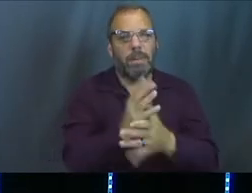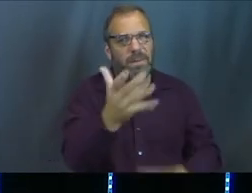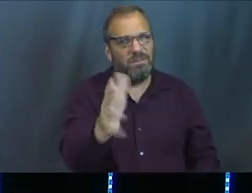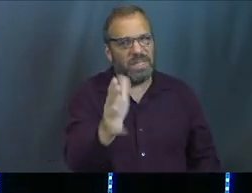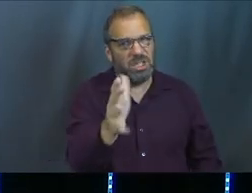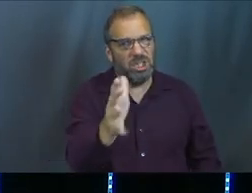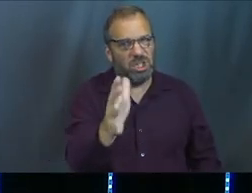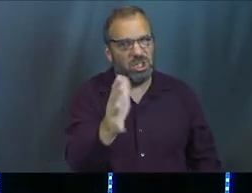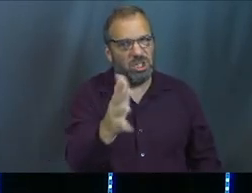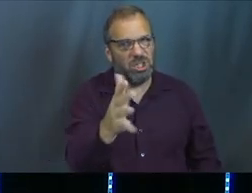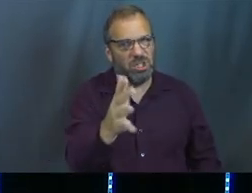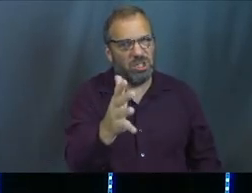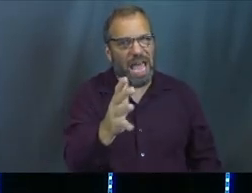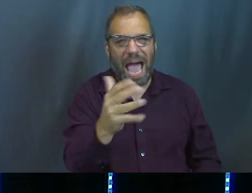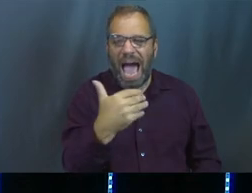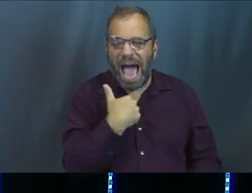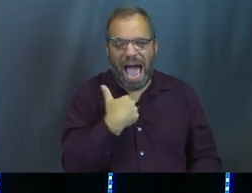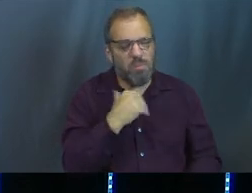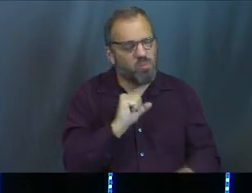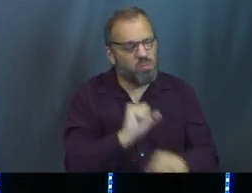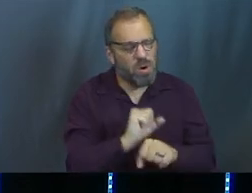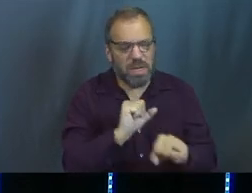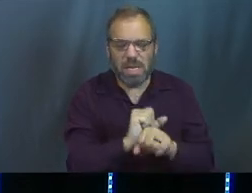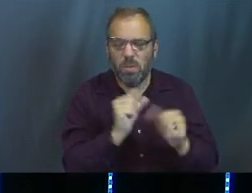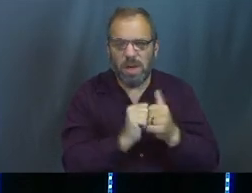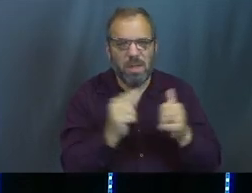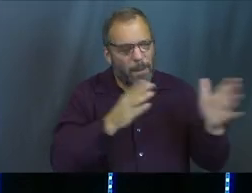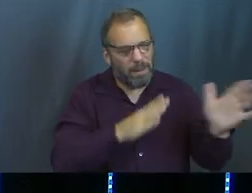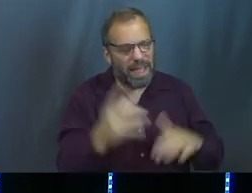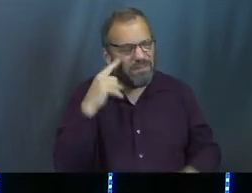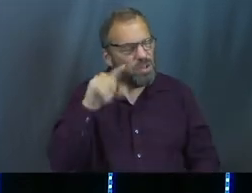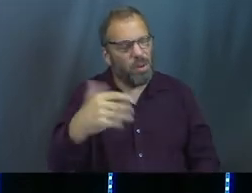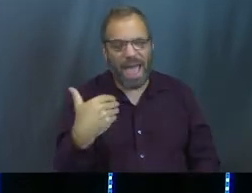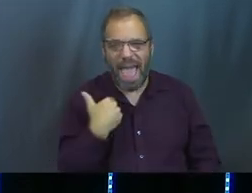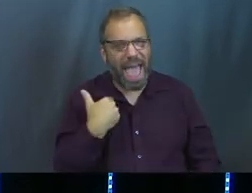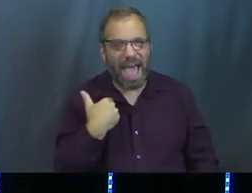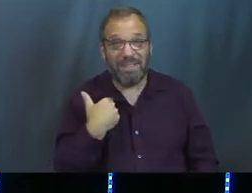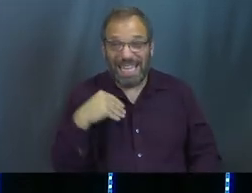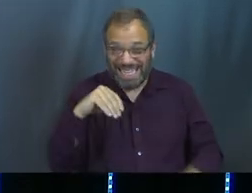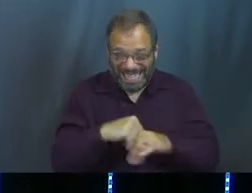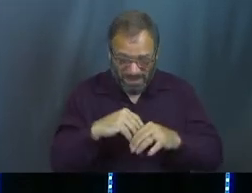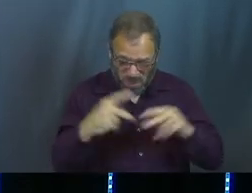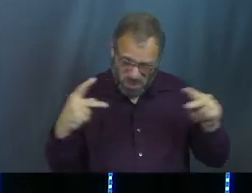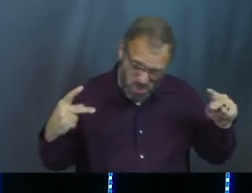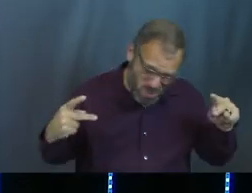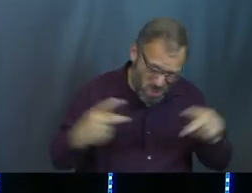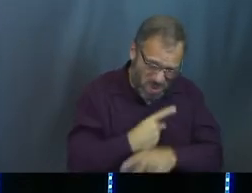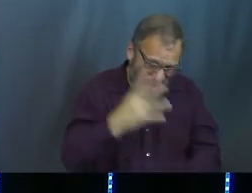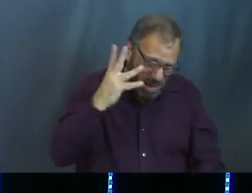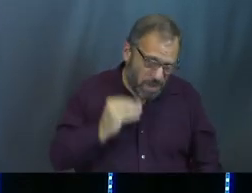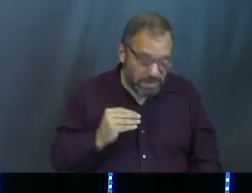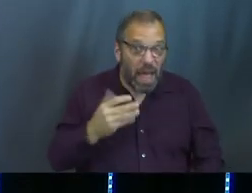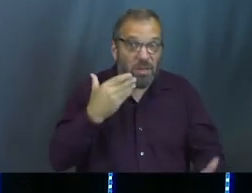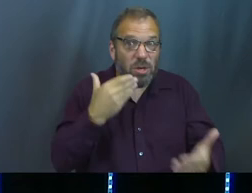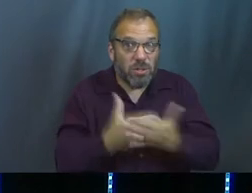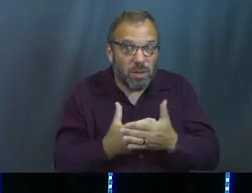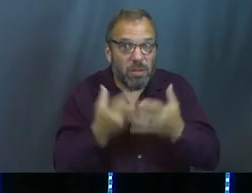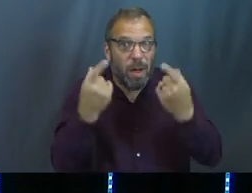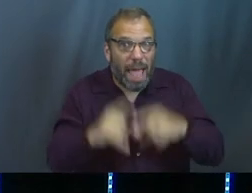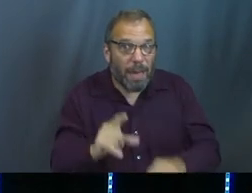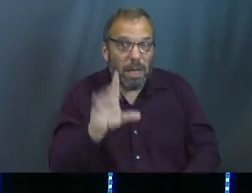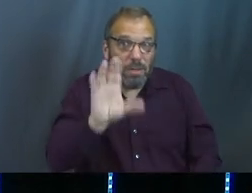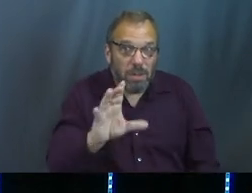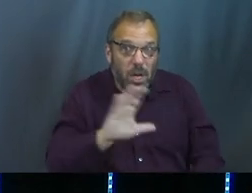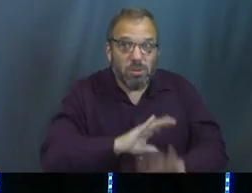that because I'm working right here. I've got growth for you here. I've got plans for you here. Even in the worst spots, there's good things to come from this.